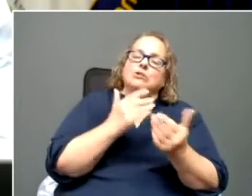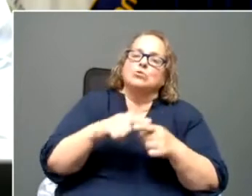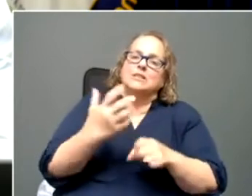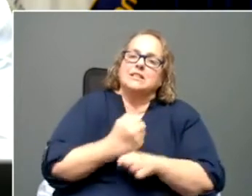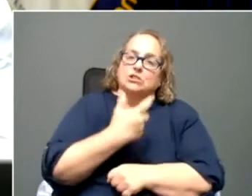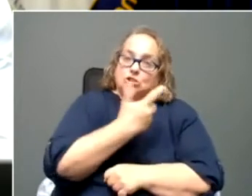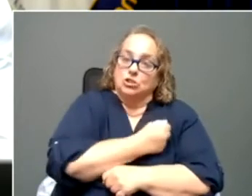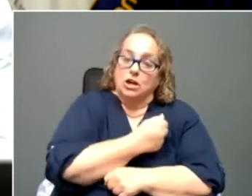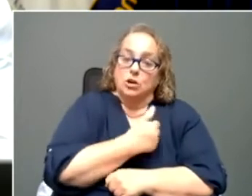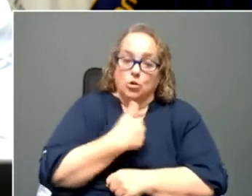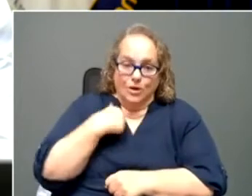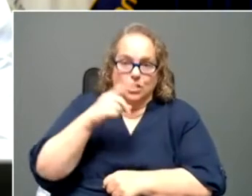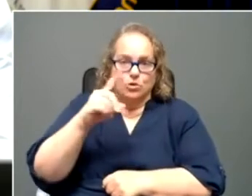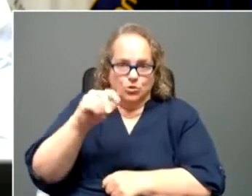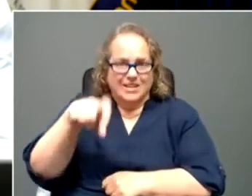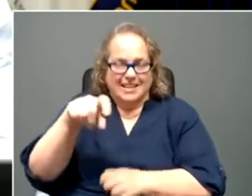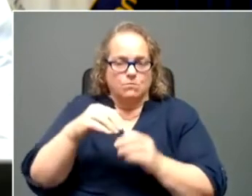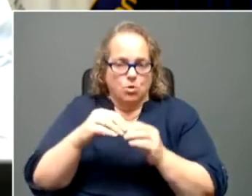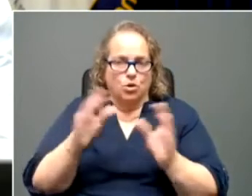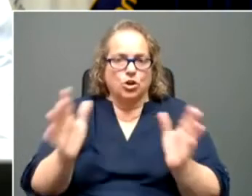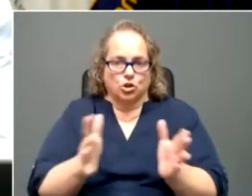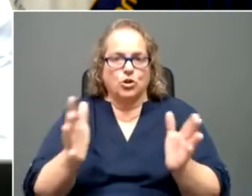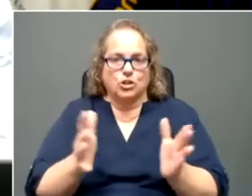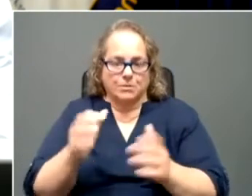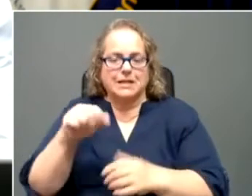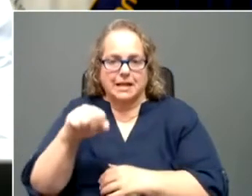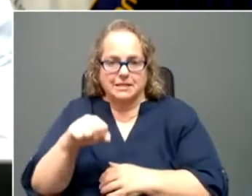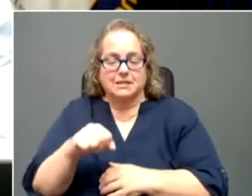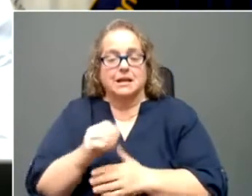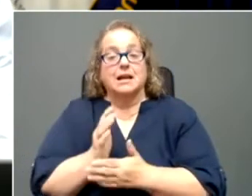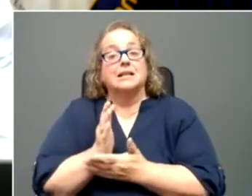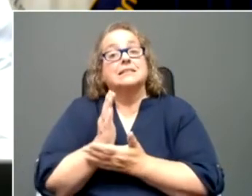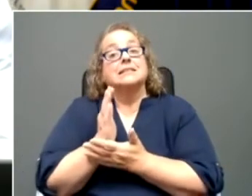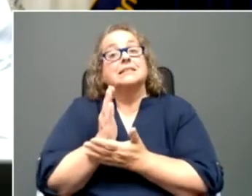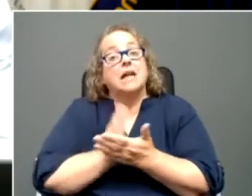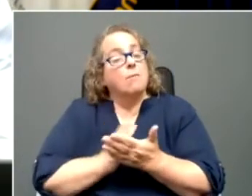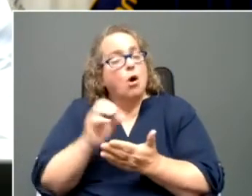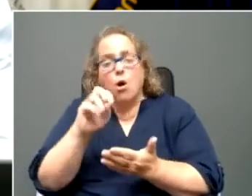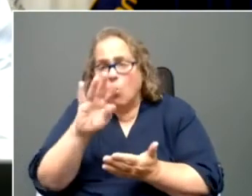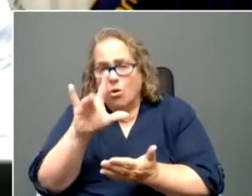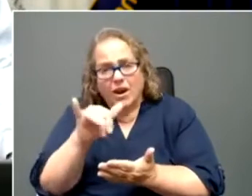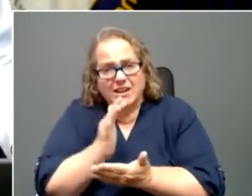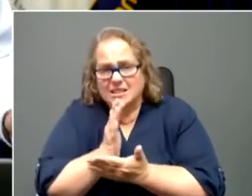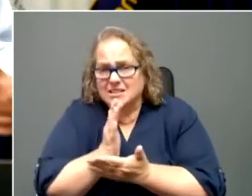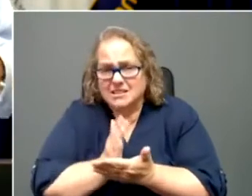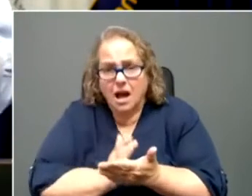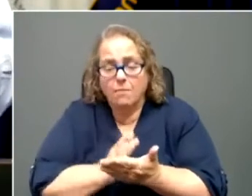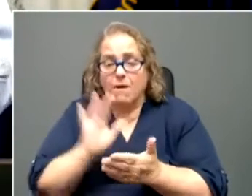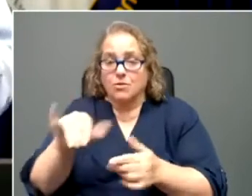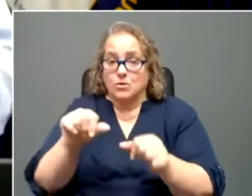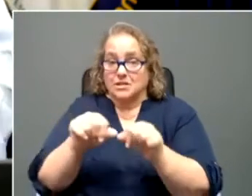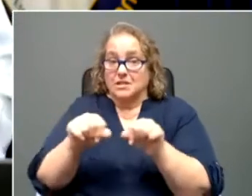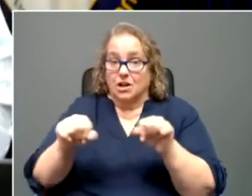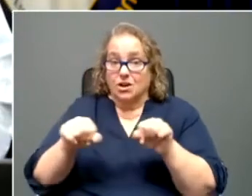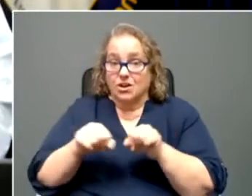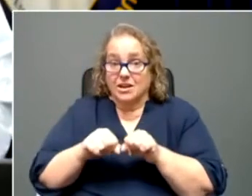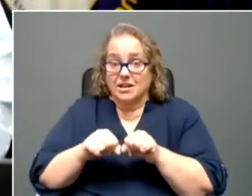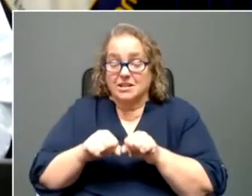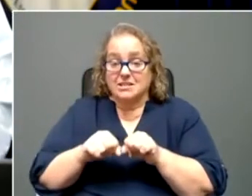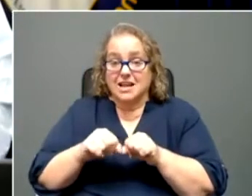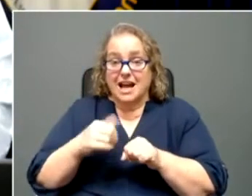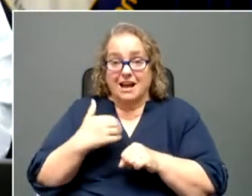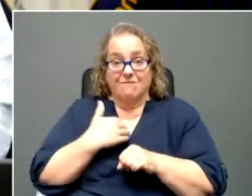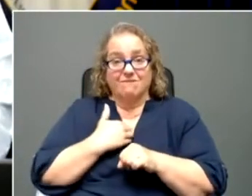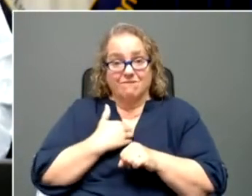more encouragement and and some, and it's only some, uh, of these areas have have